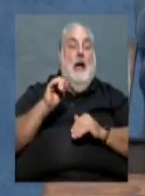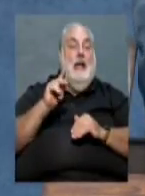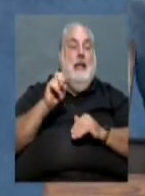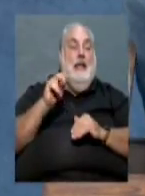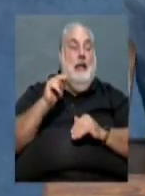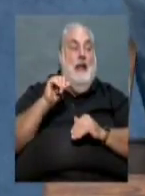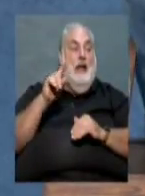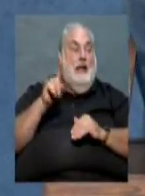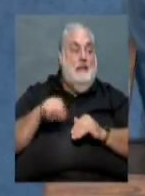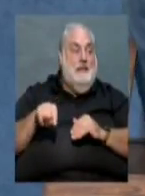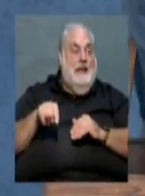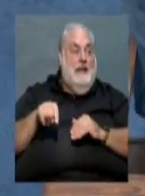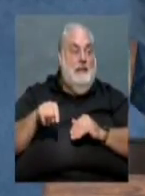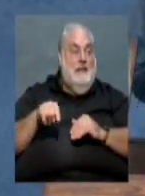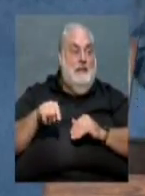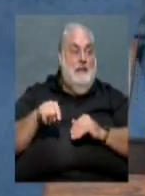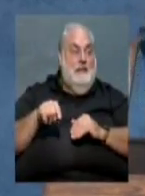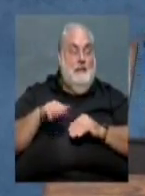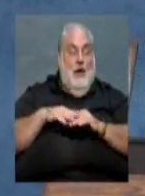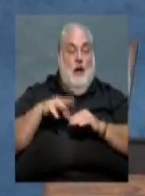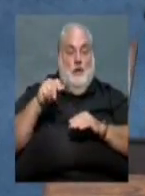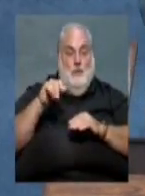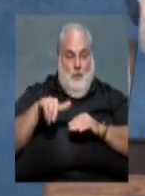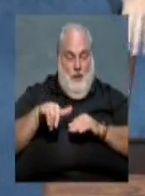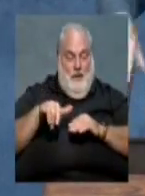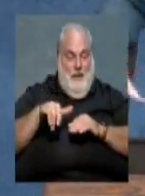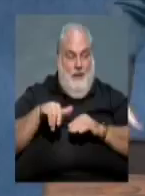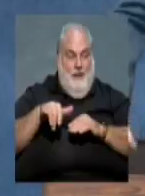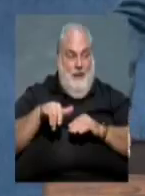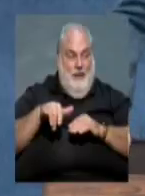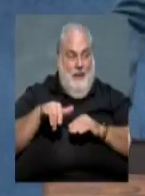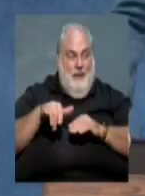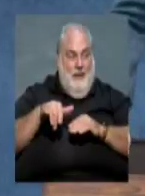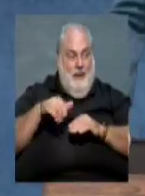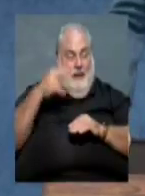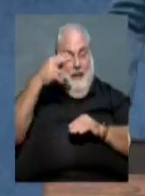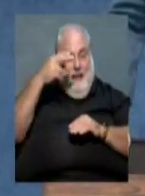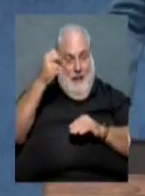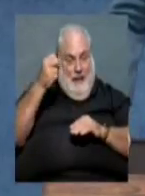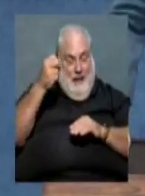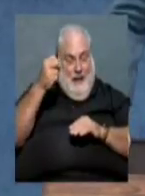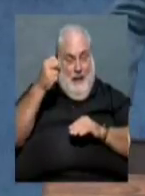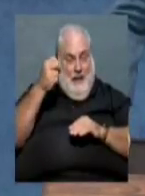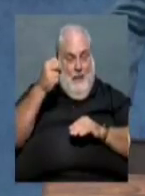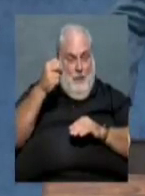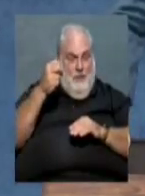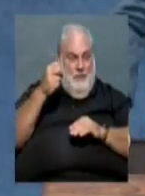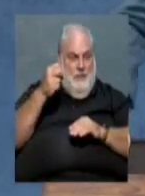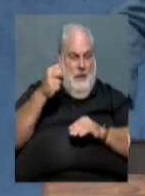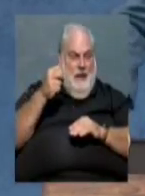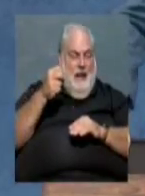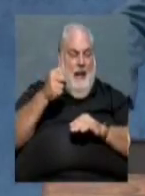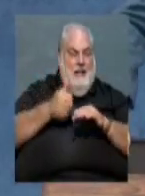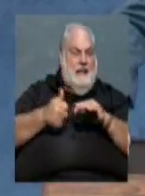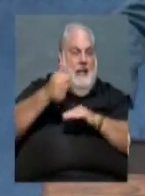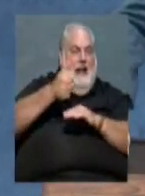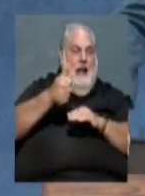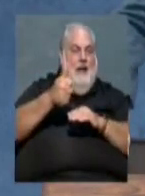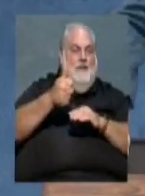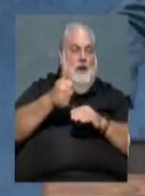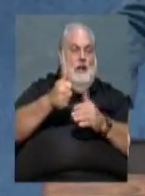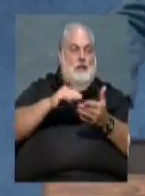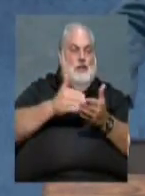on his way. He's on his way, I think. Who is slated to be here today, is executive chef at the Clinton